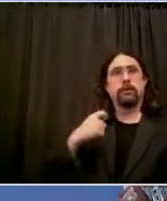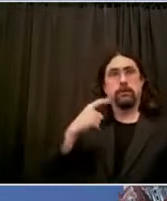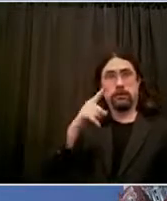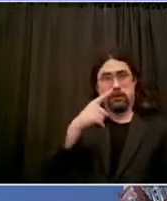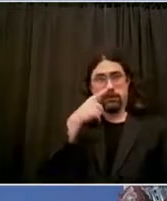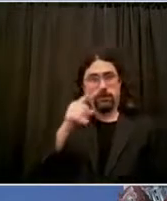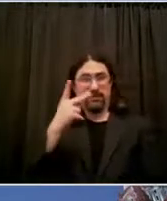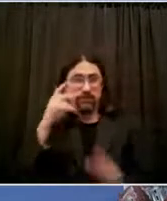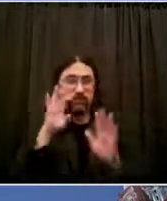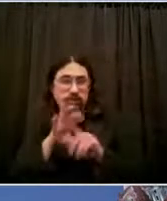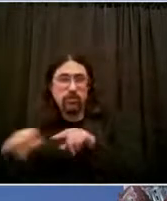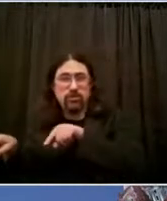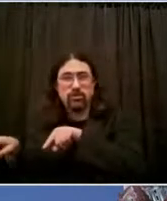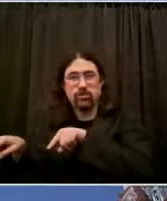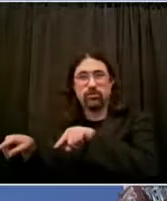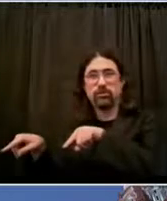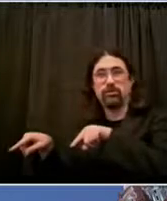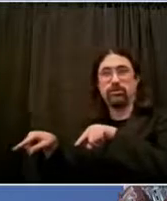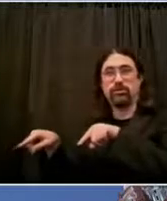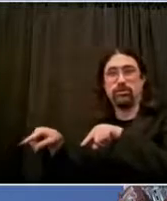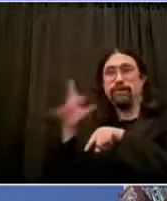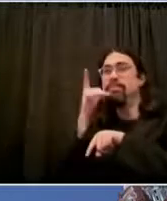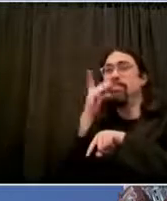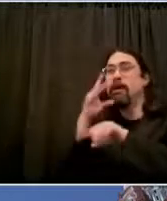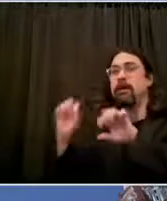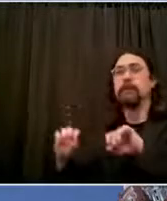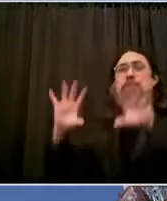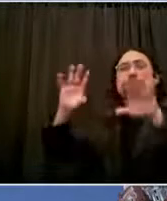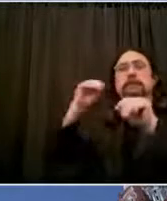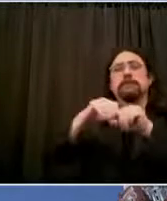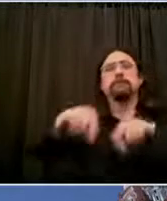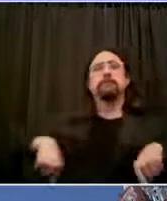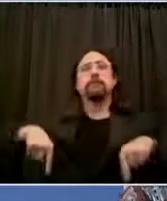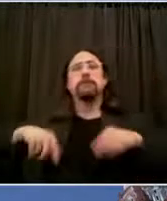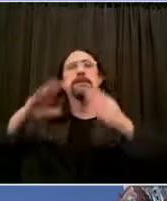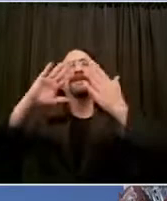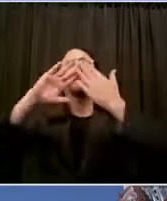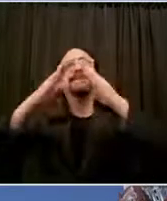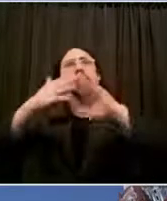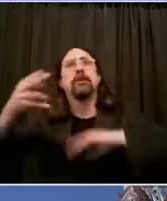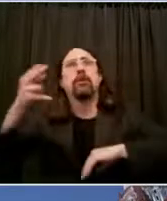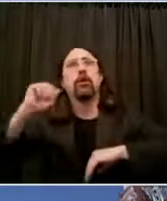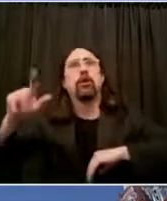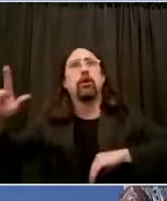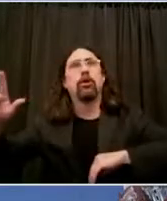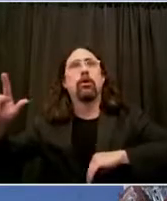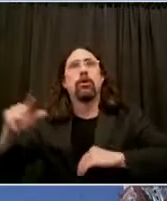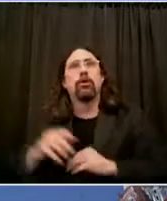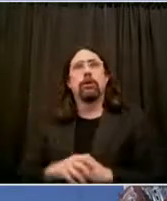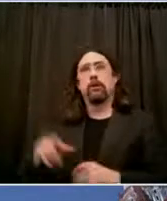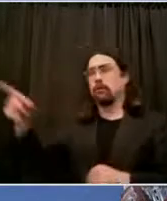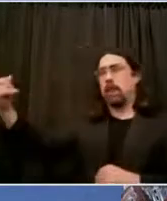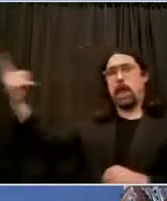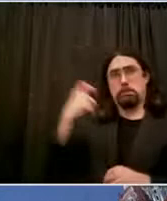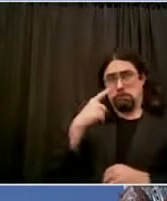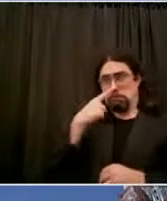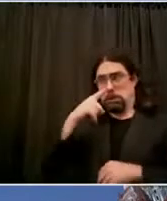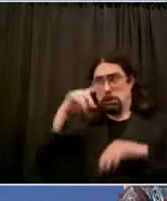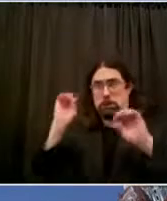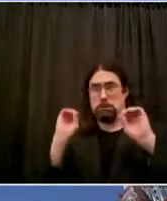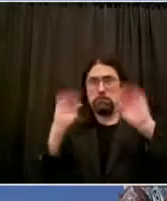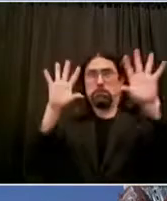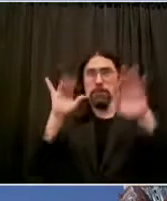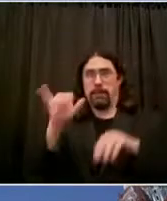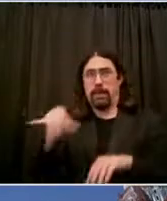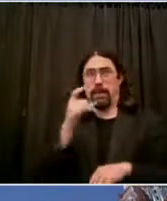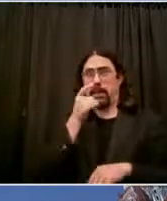hall, a small gesture, but an important one in solidarity with the Floyd family, with the